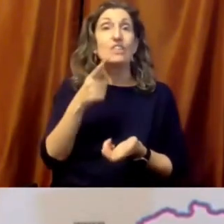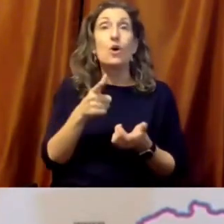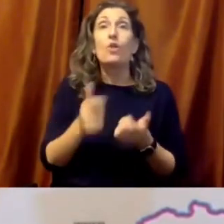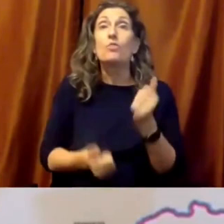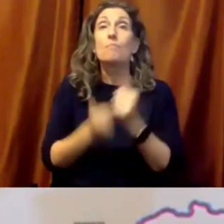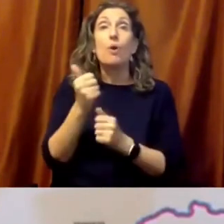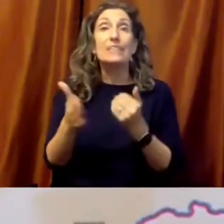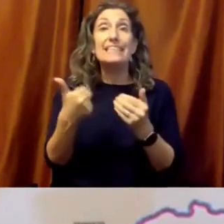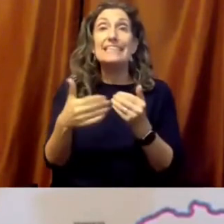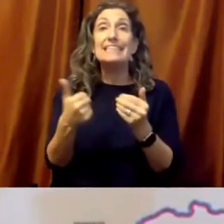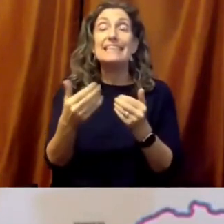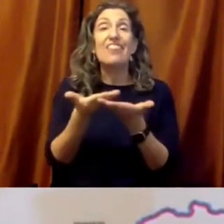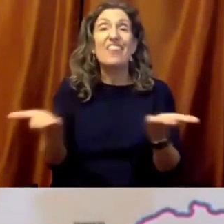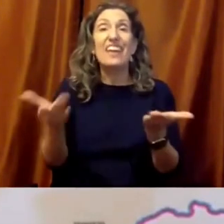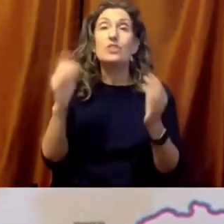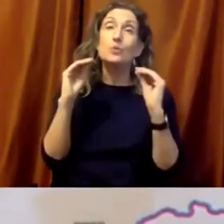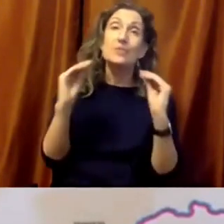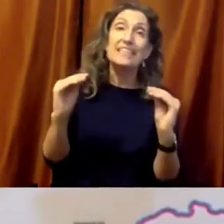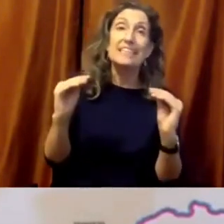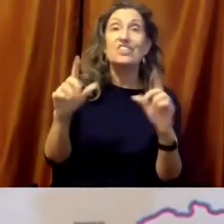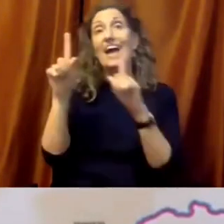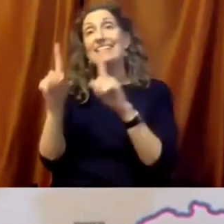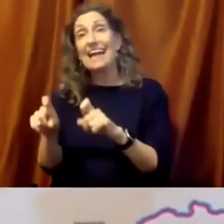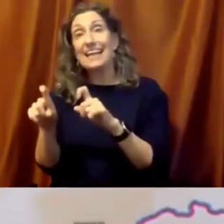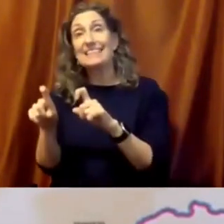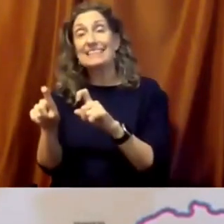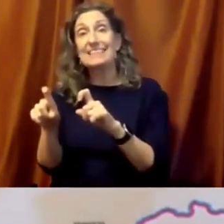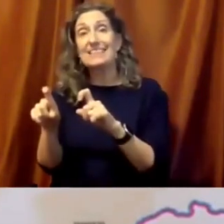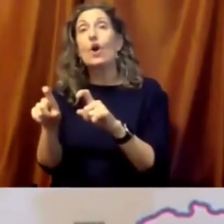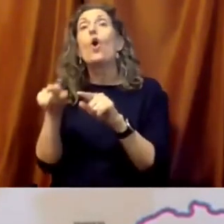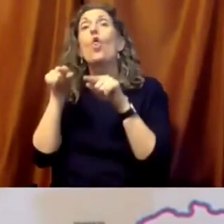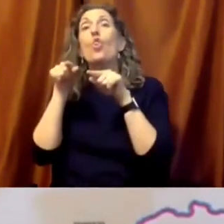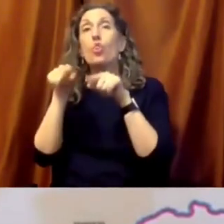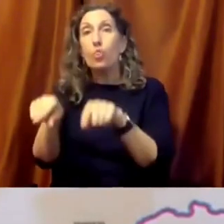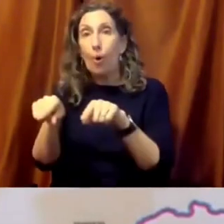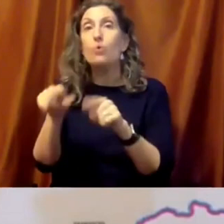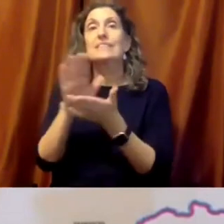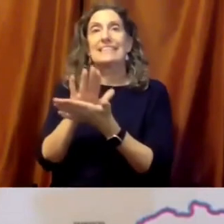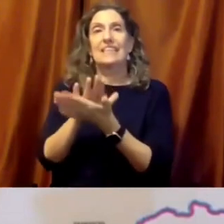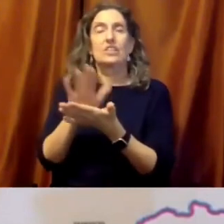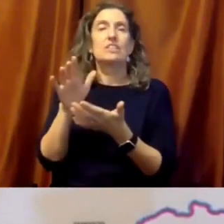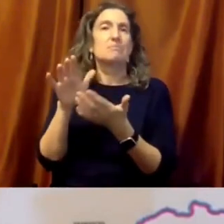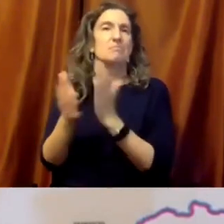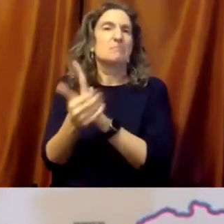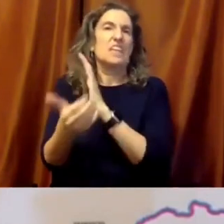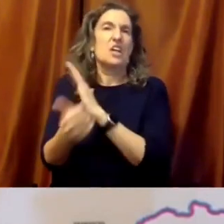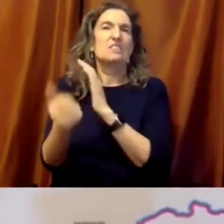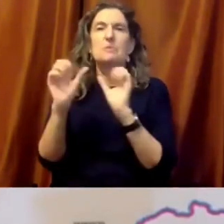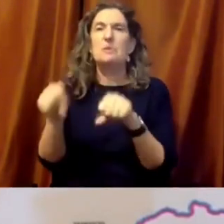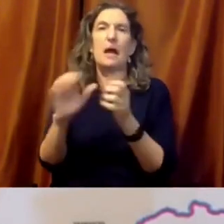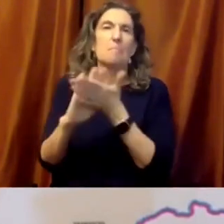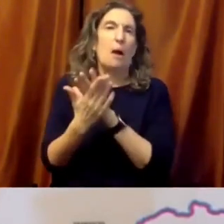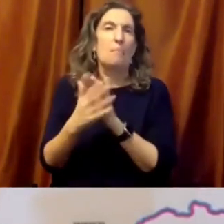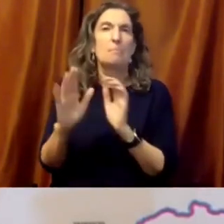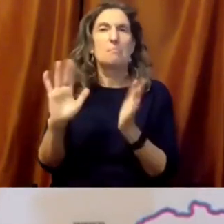skills that are easiest to digitize, automate, and outsource. The dead-end future families